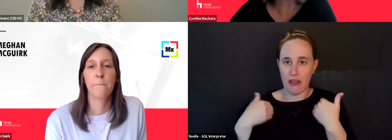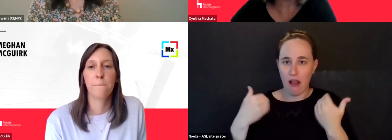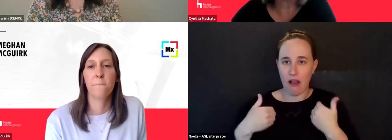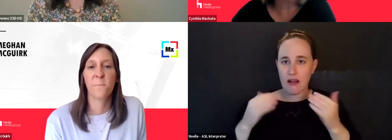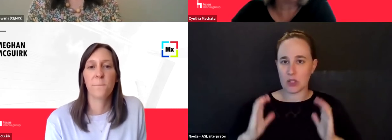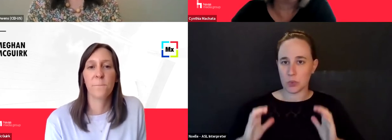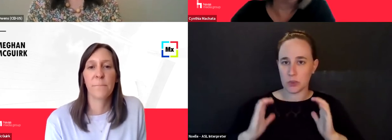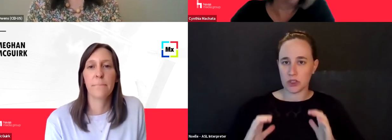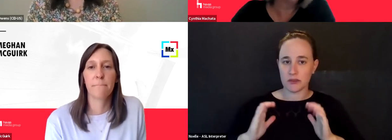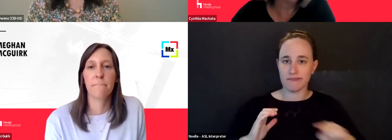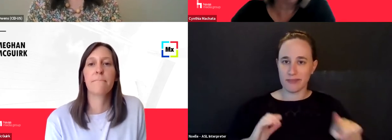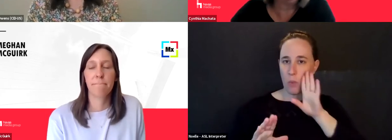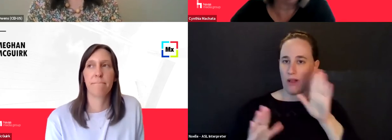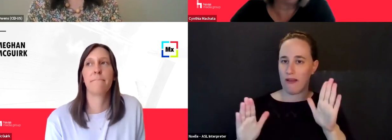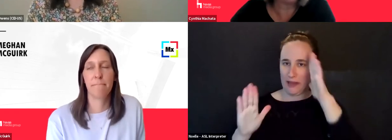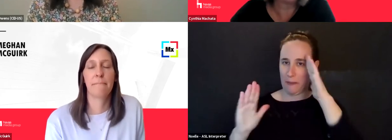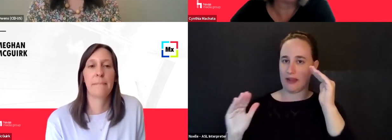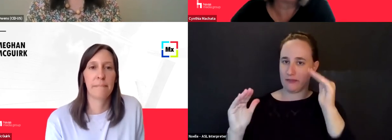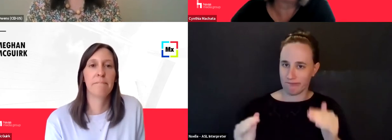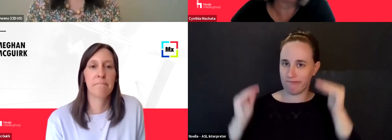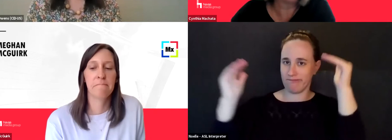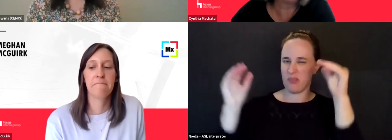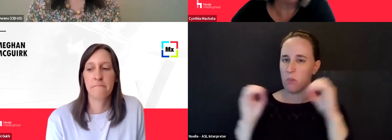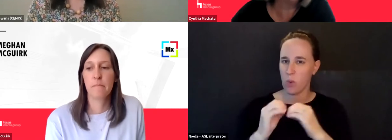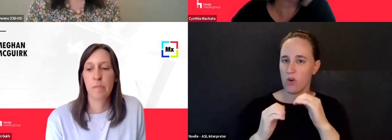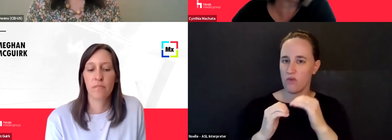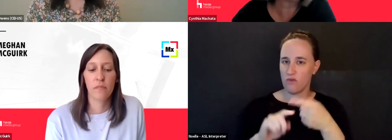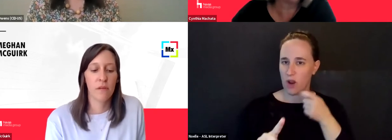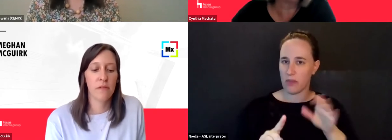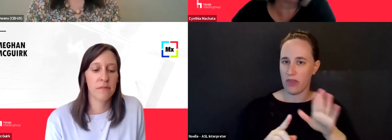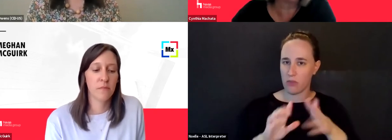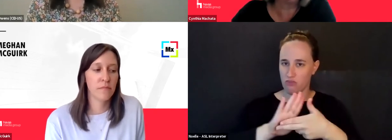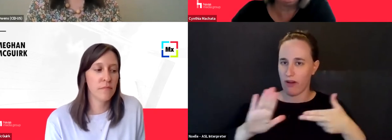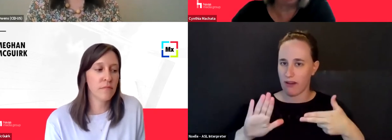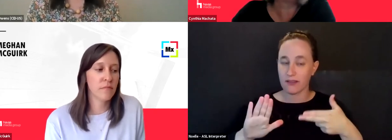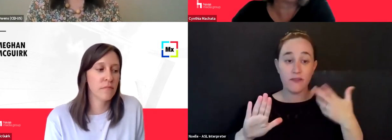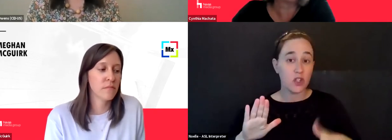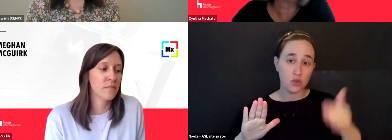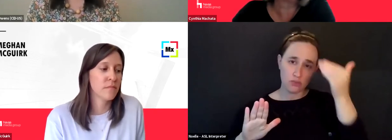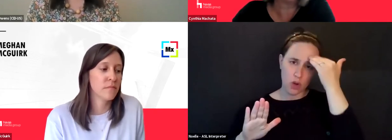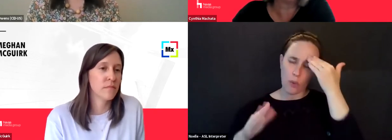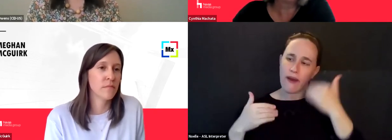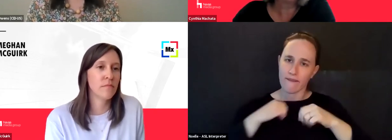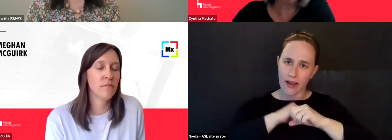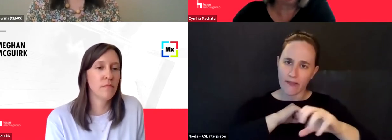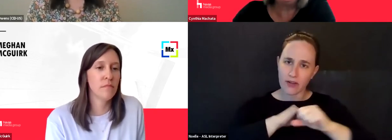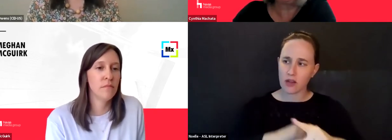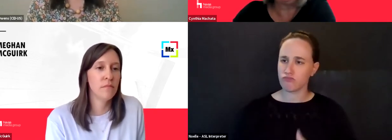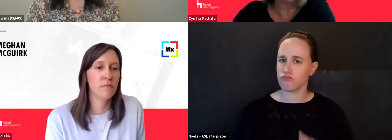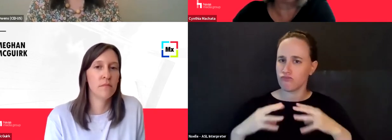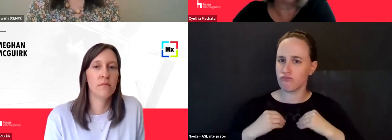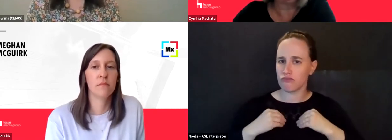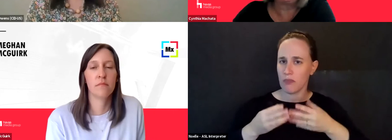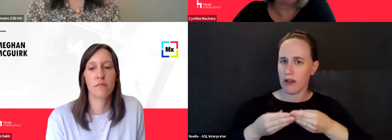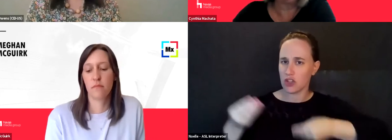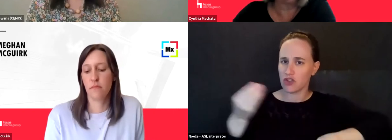um, expect more from brands that they, um, they know that there's advertising, they're okay with the value exchange, but with that,